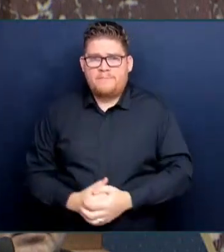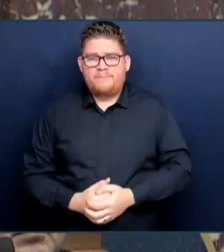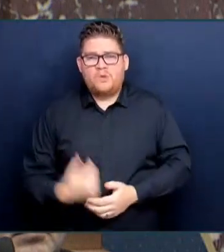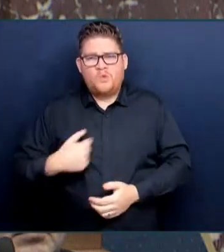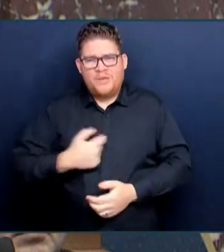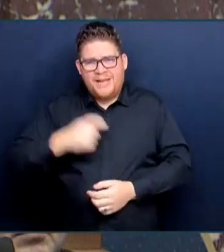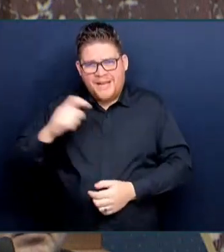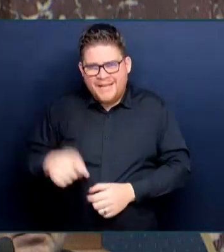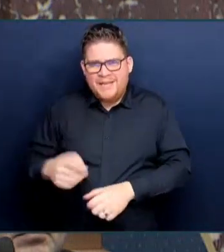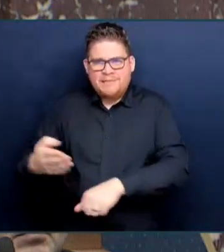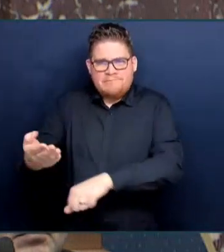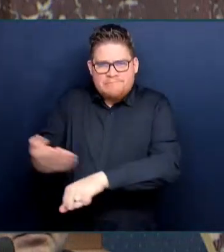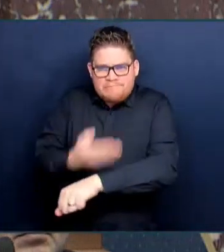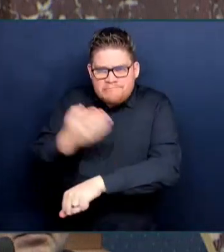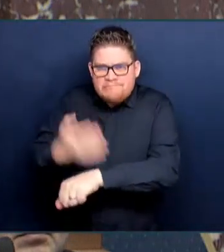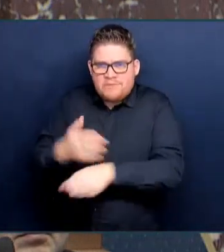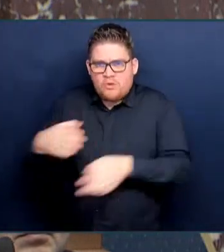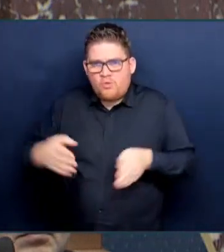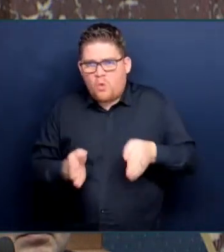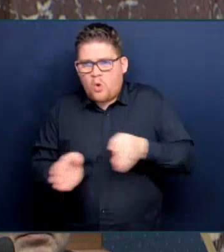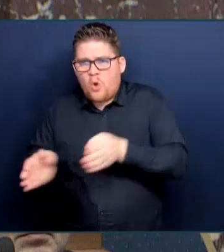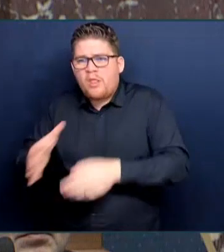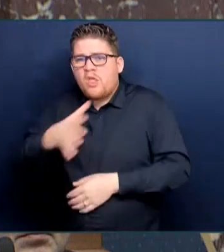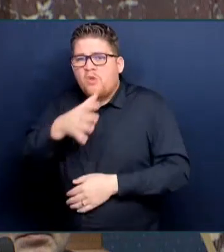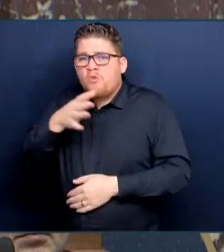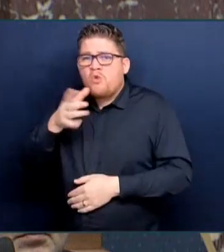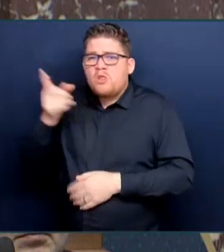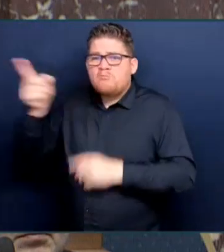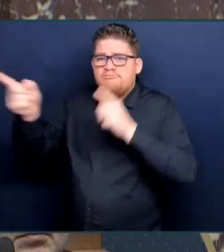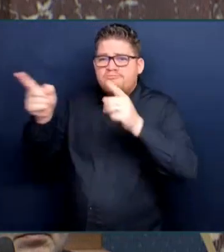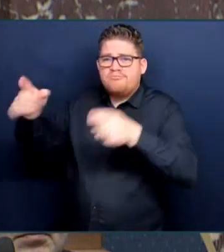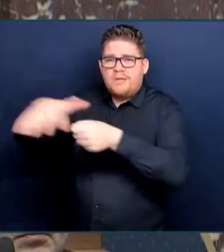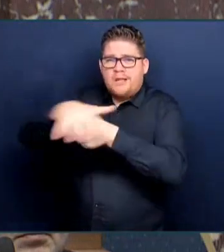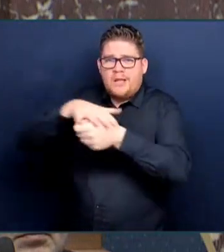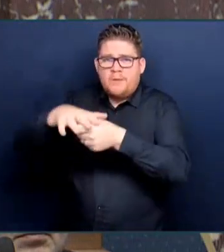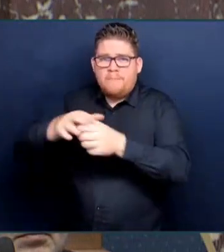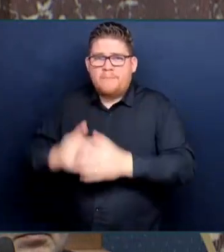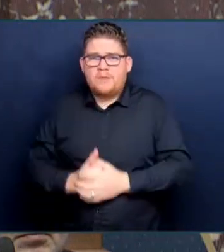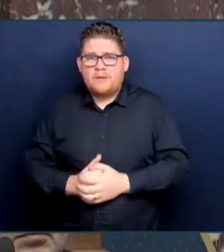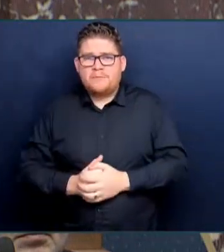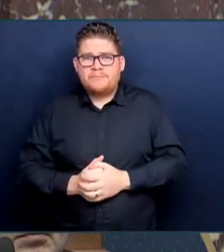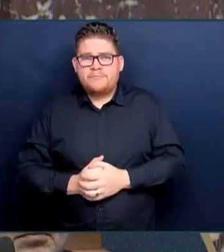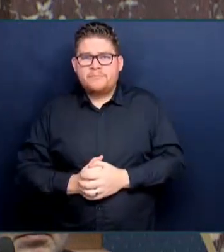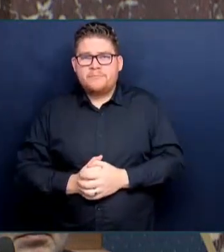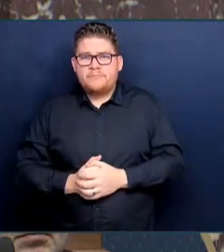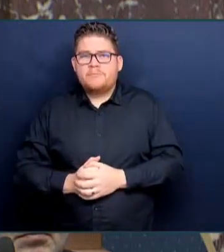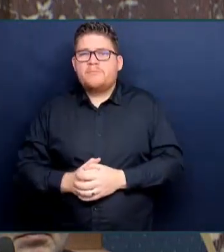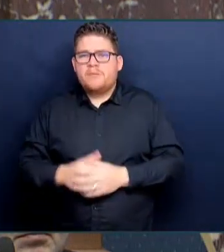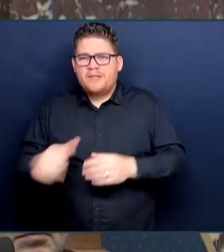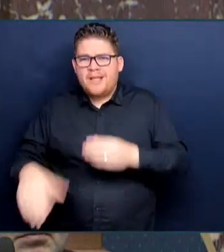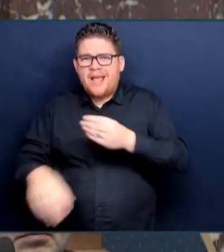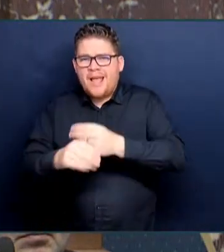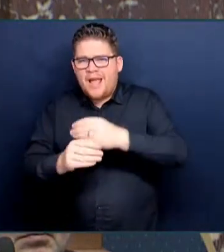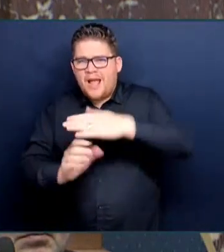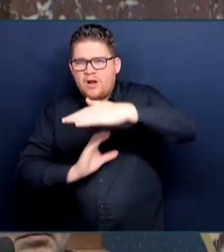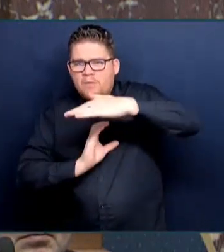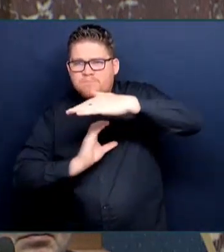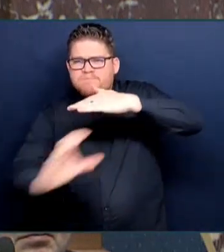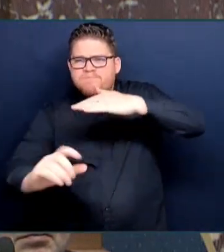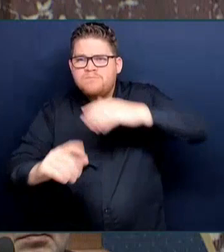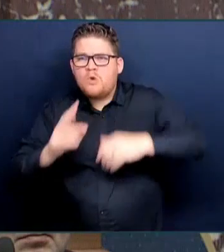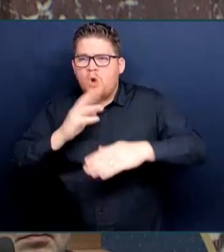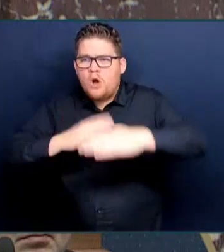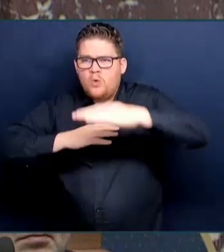bridges and culverts. The current condition of the Quinelle River Bridge and rail overpass are very concerning,